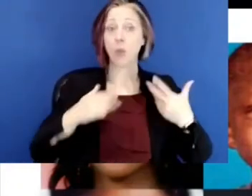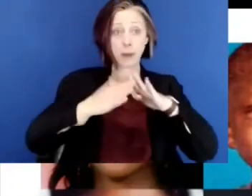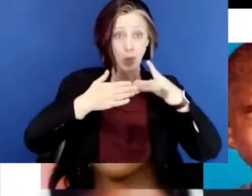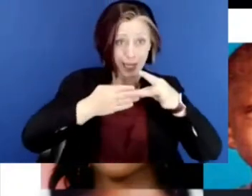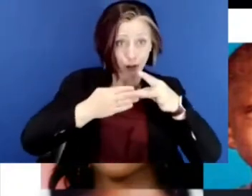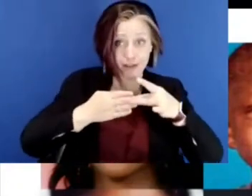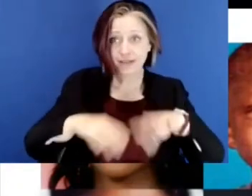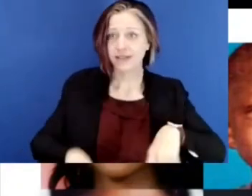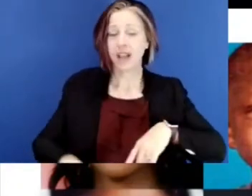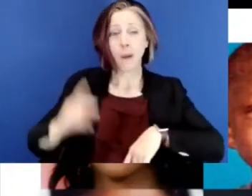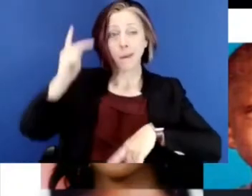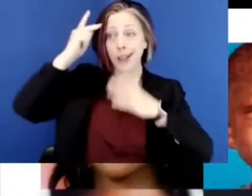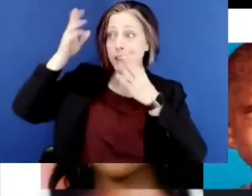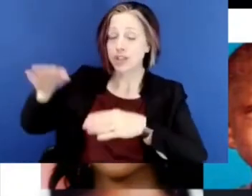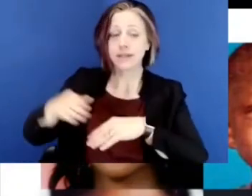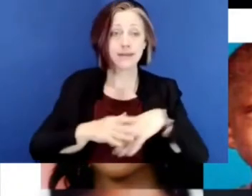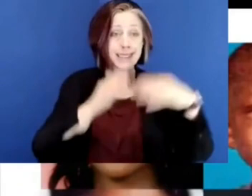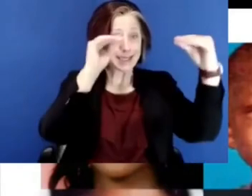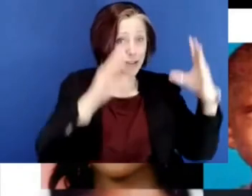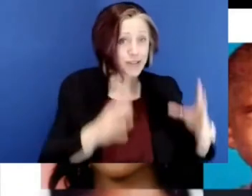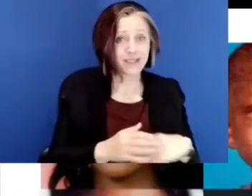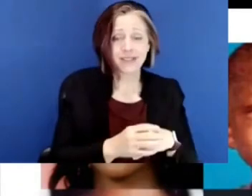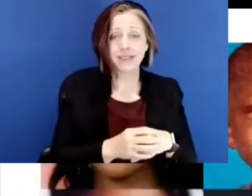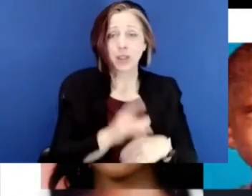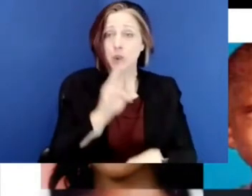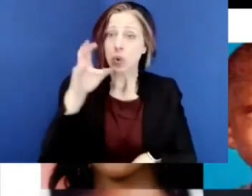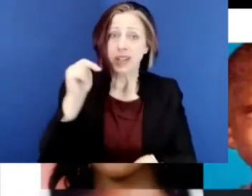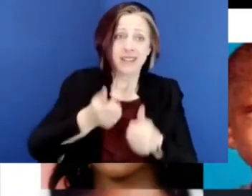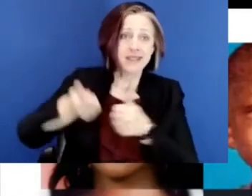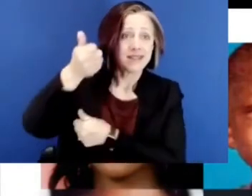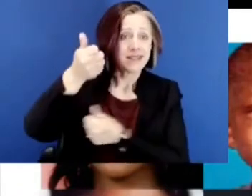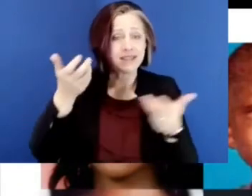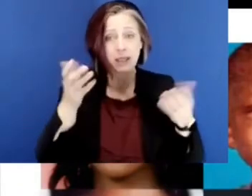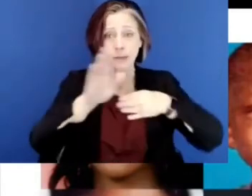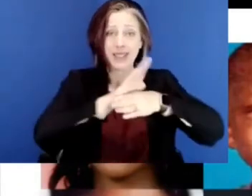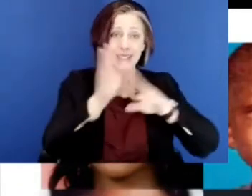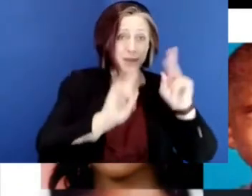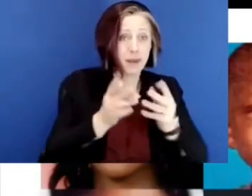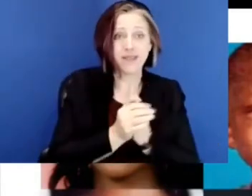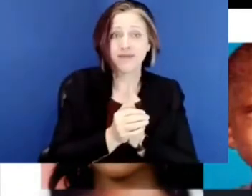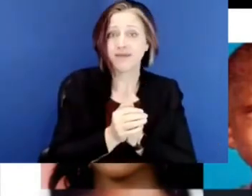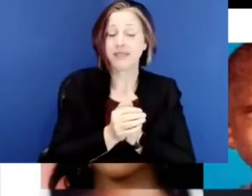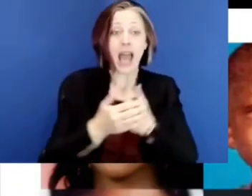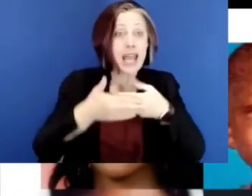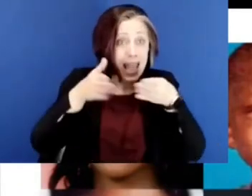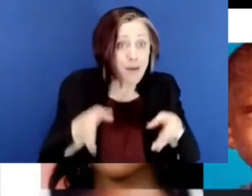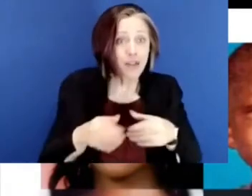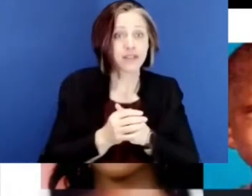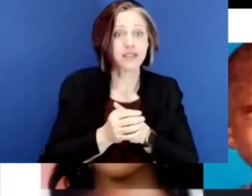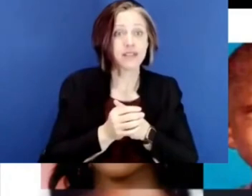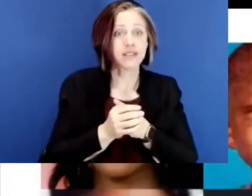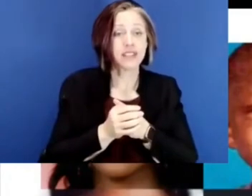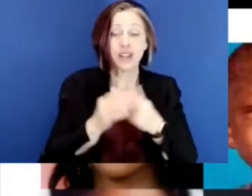community leaders, uh, politicians, teachers, union officials, business people, neighbors,